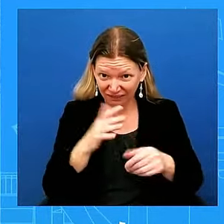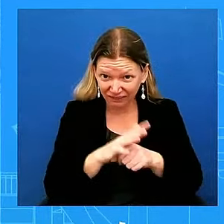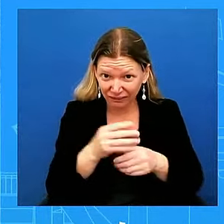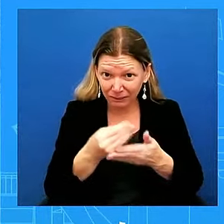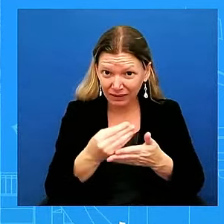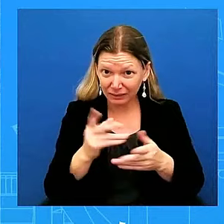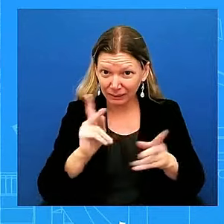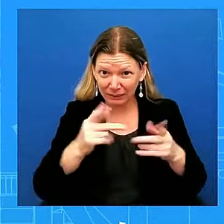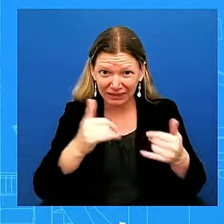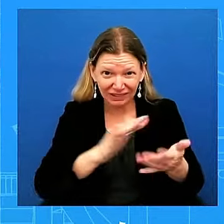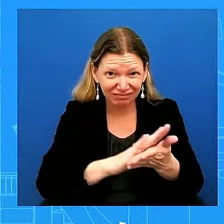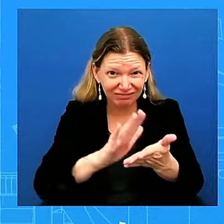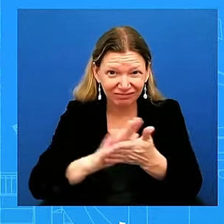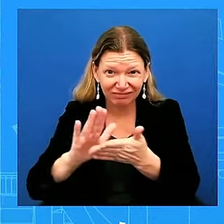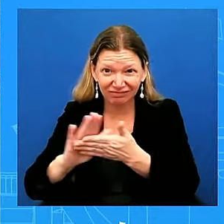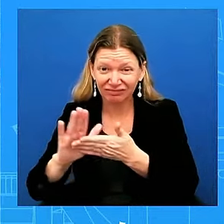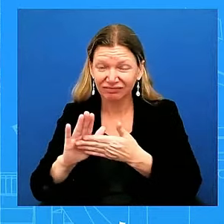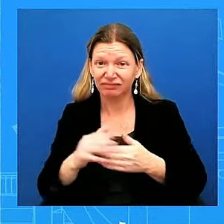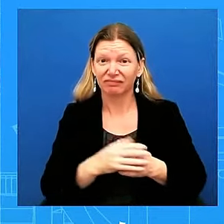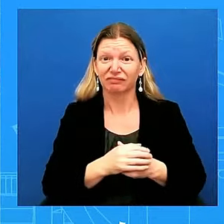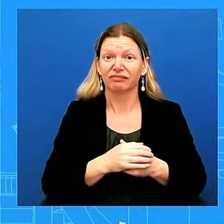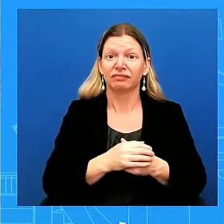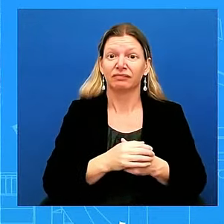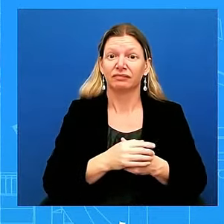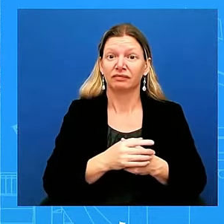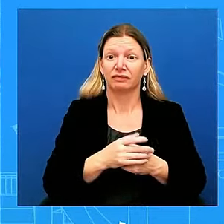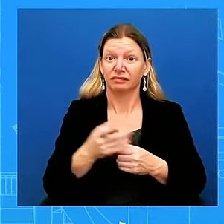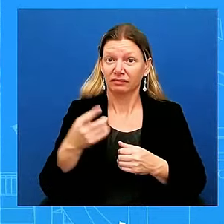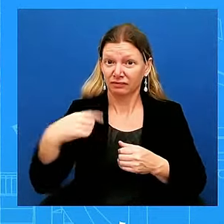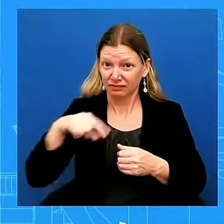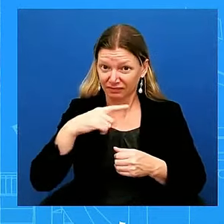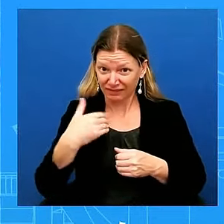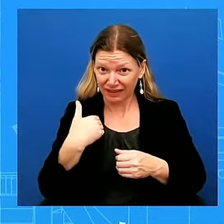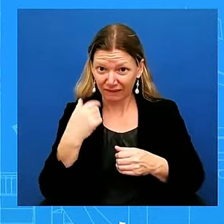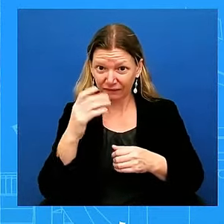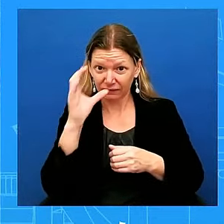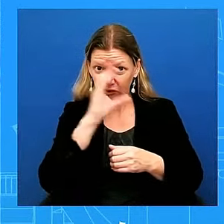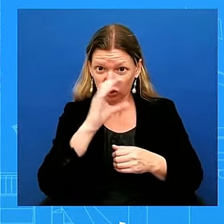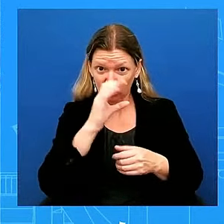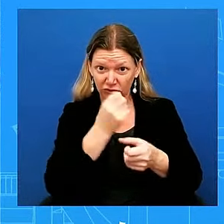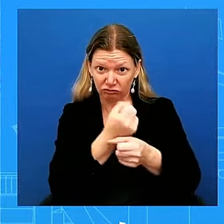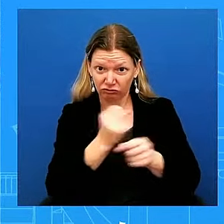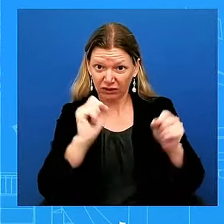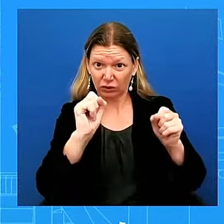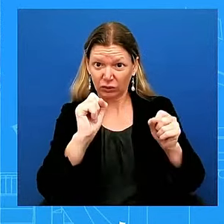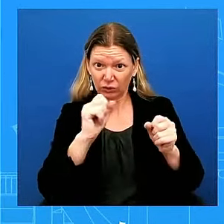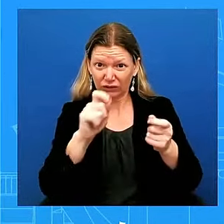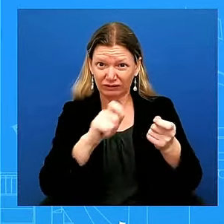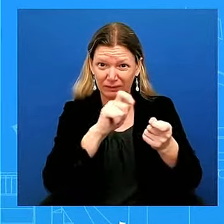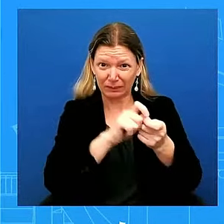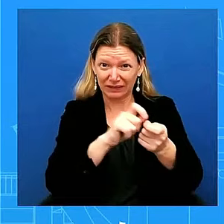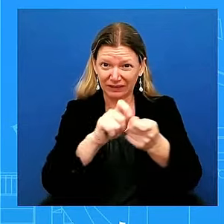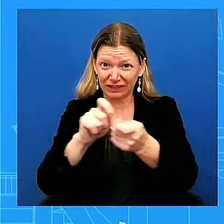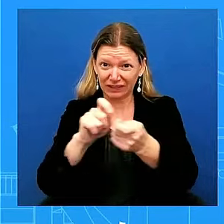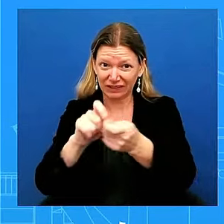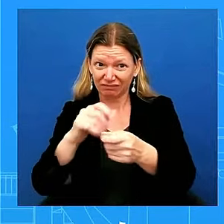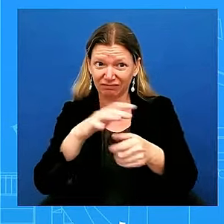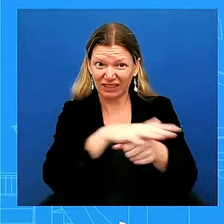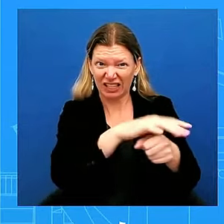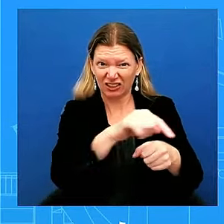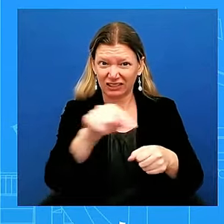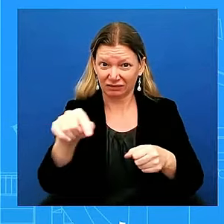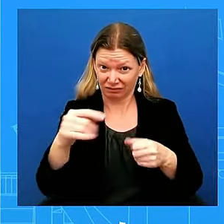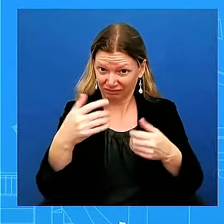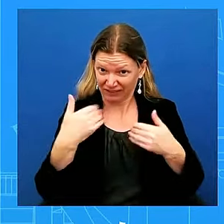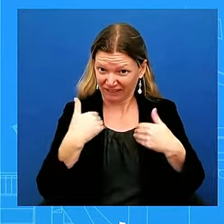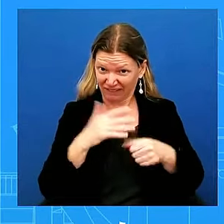places. Is there still enough money for life-saving measures for this particular disaster? So I would let FEMA speak to that directly. My